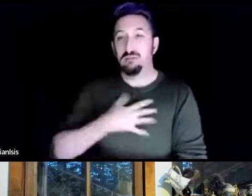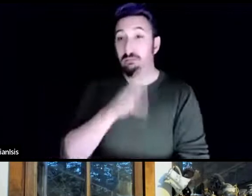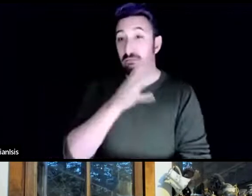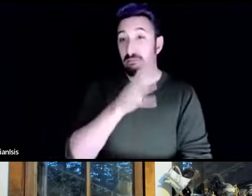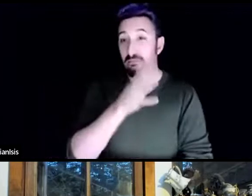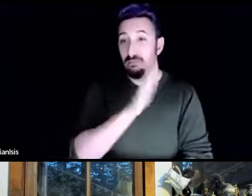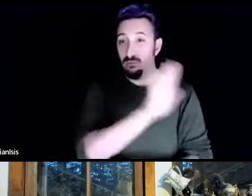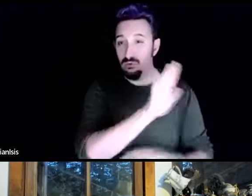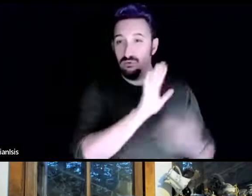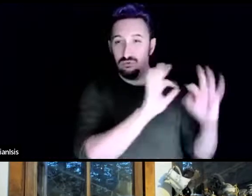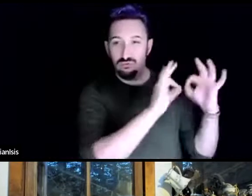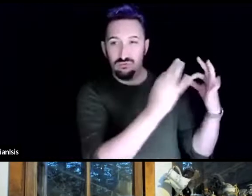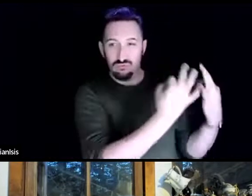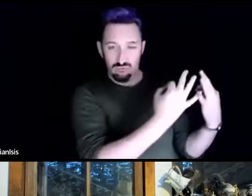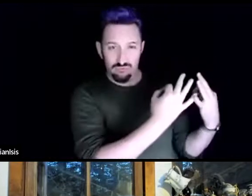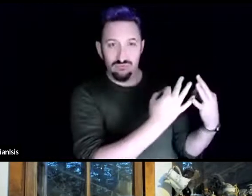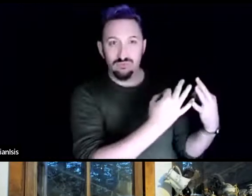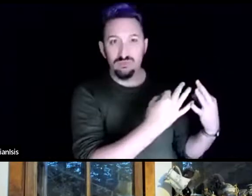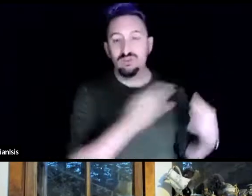Dakota people.